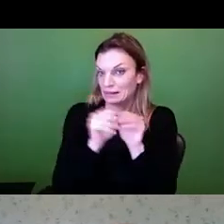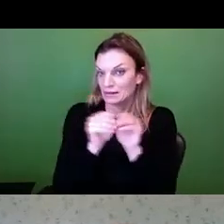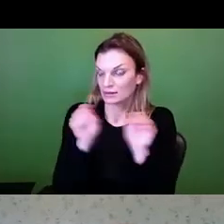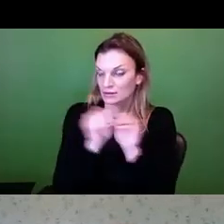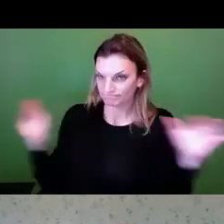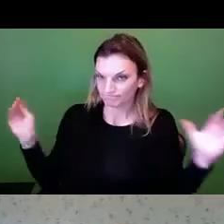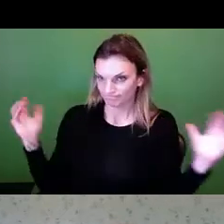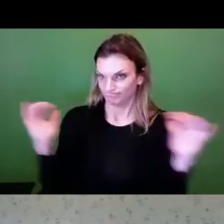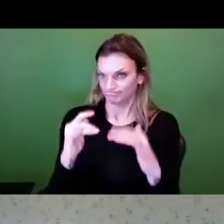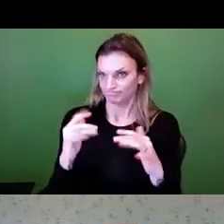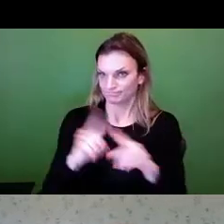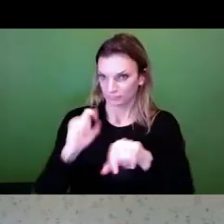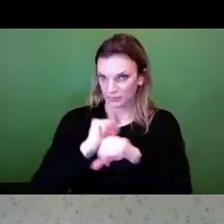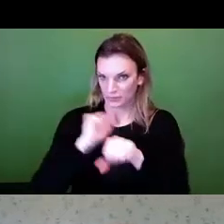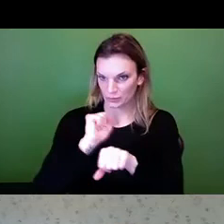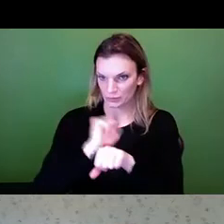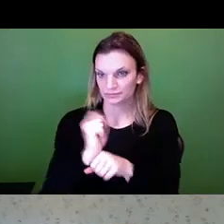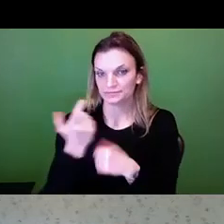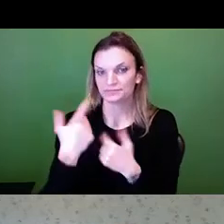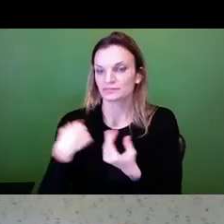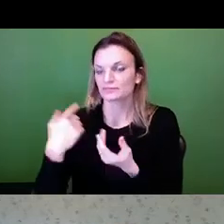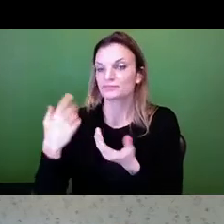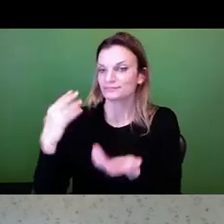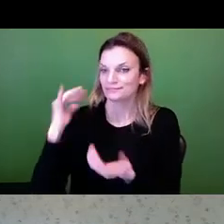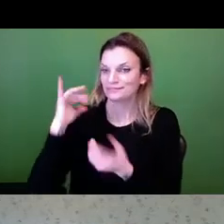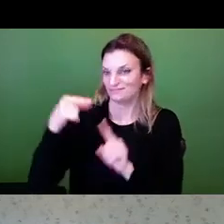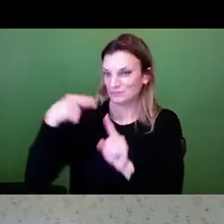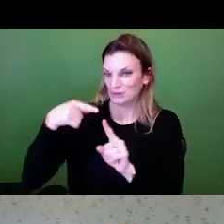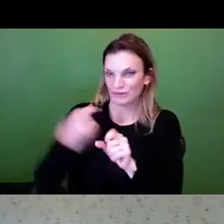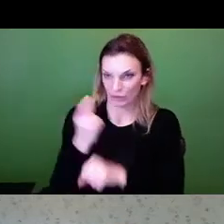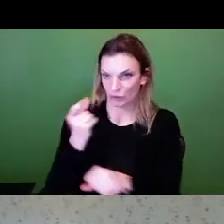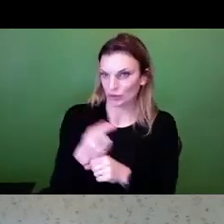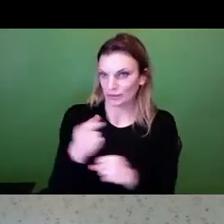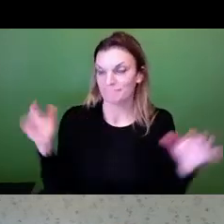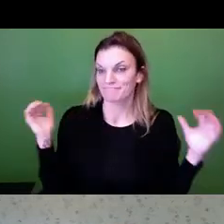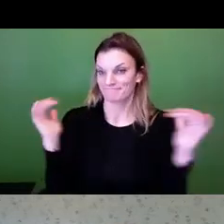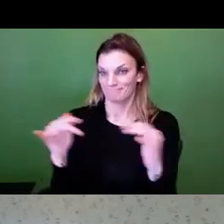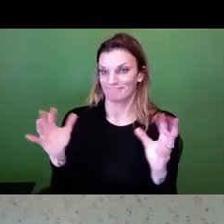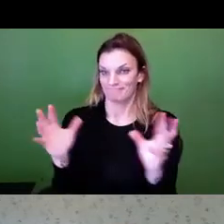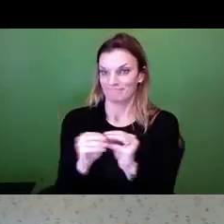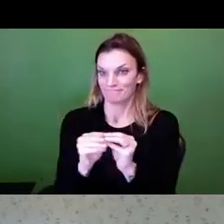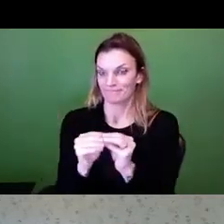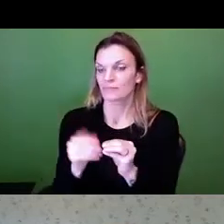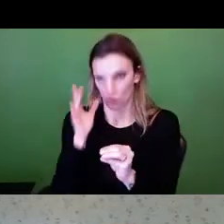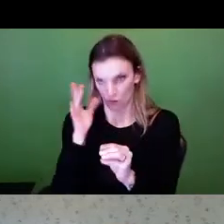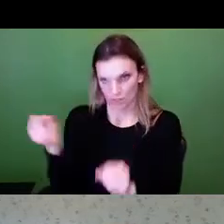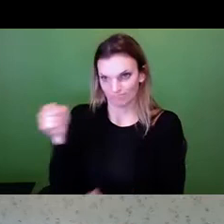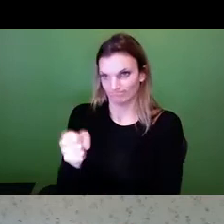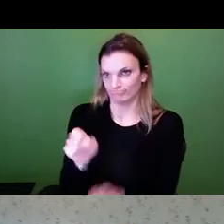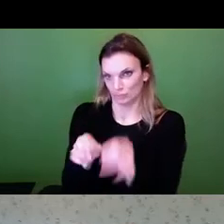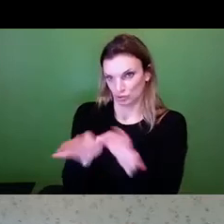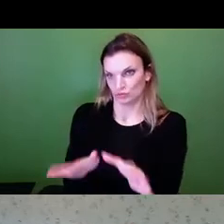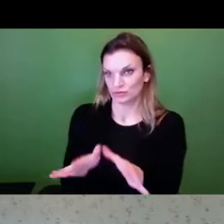talk about great things we've done in the last year or information they need to know. And we will have interpreters at our